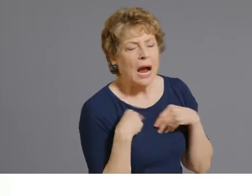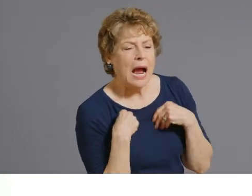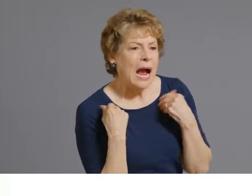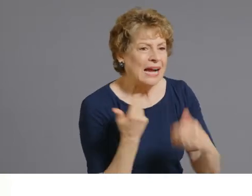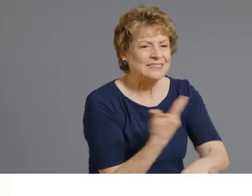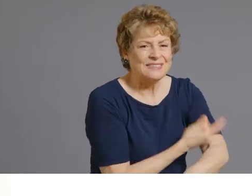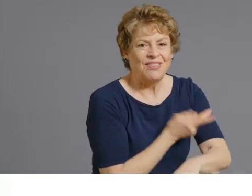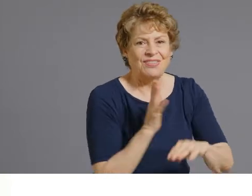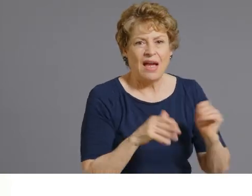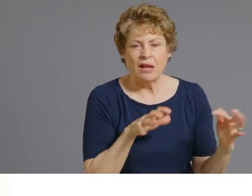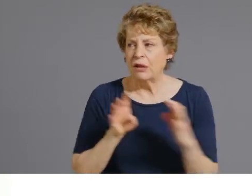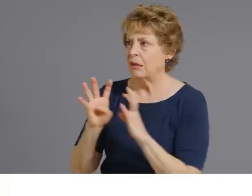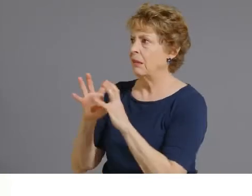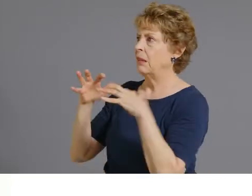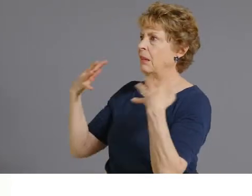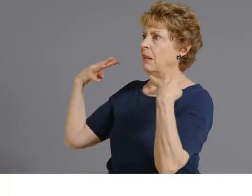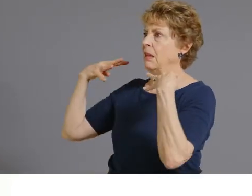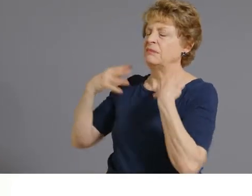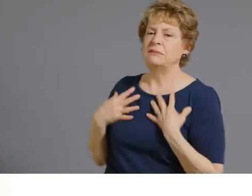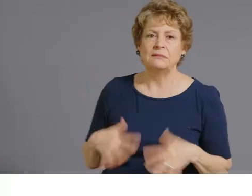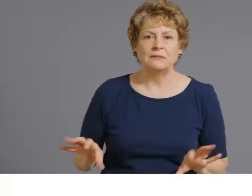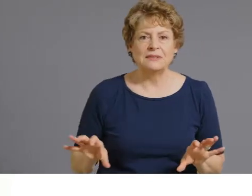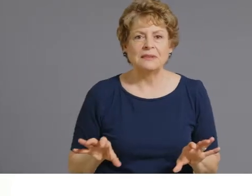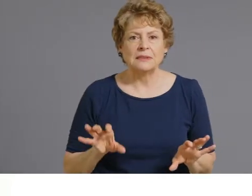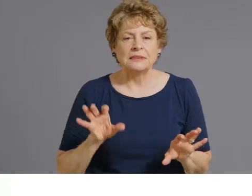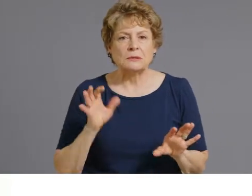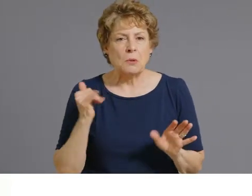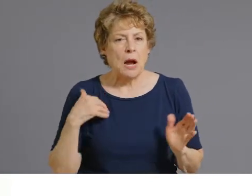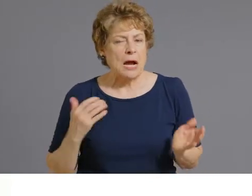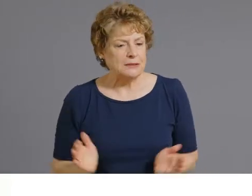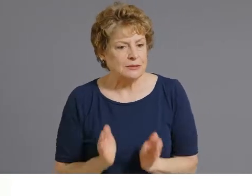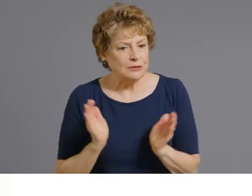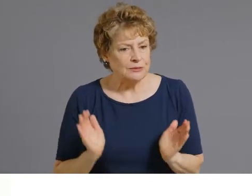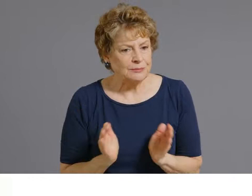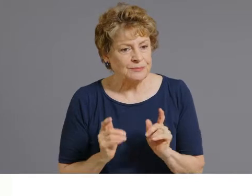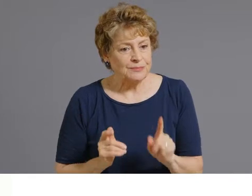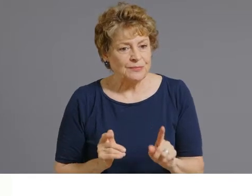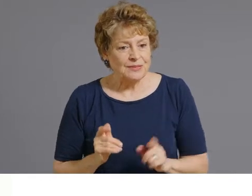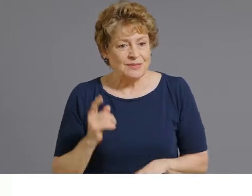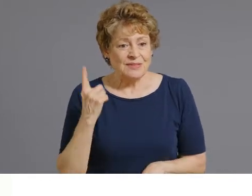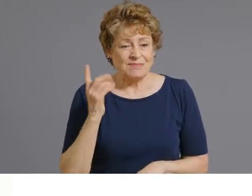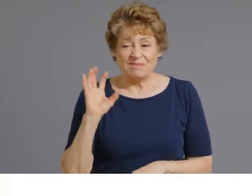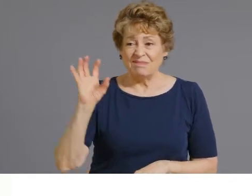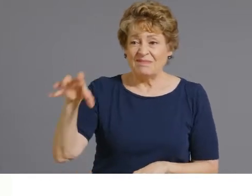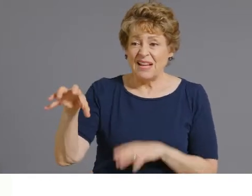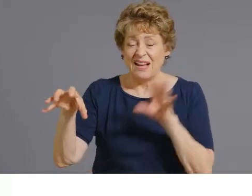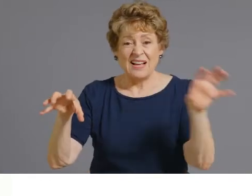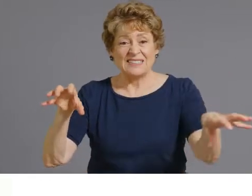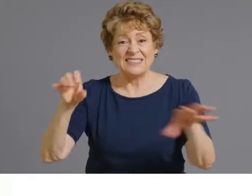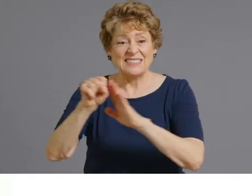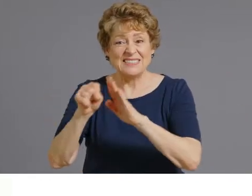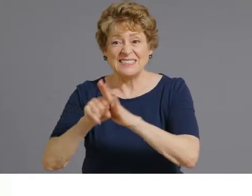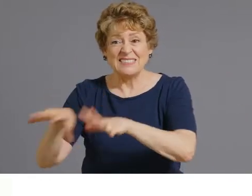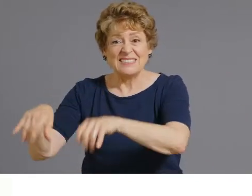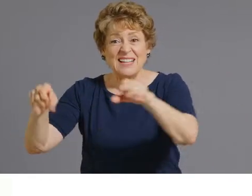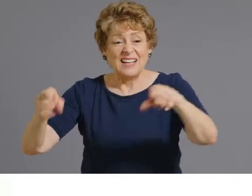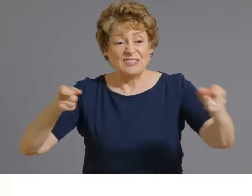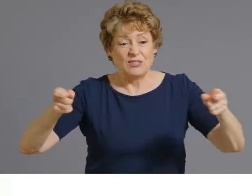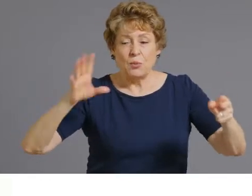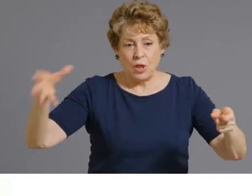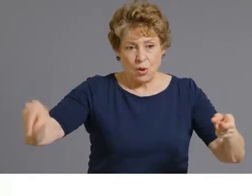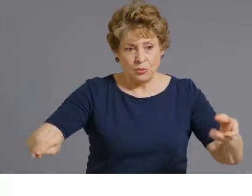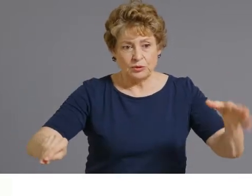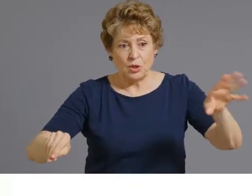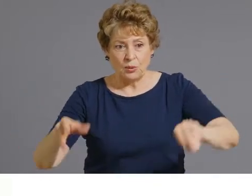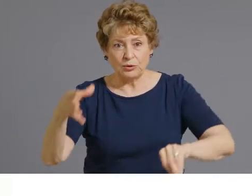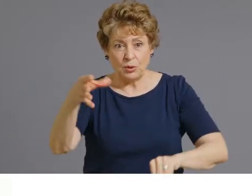So as we look to phase out, we recommend that if you are going to a state vaccination site that you check the schedule for the hours